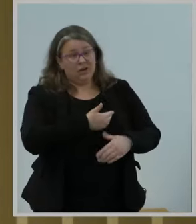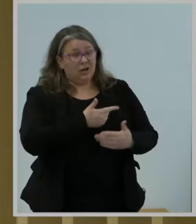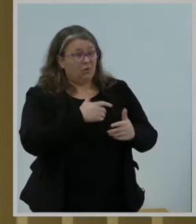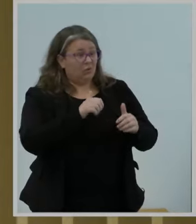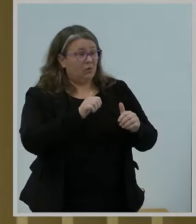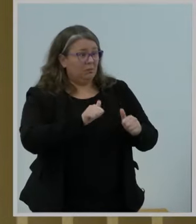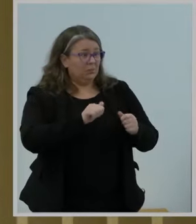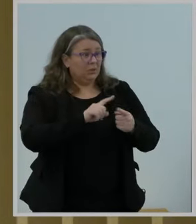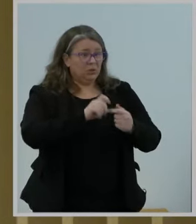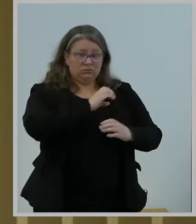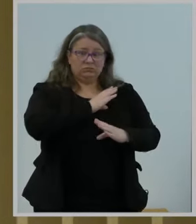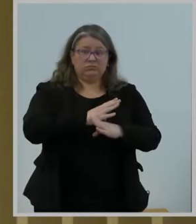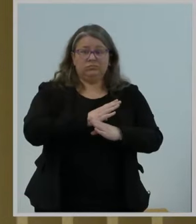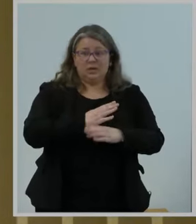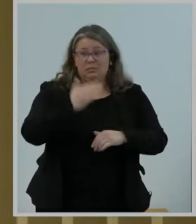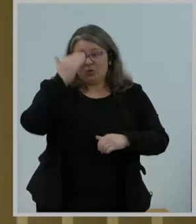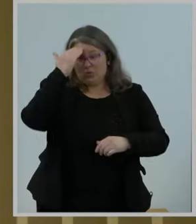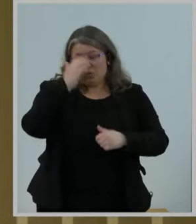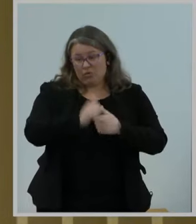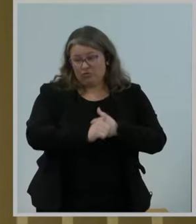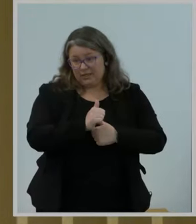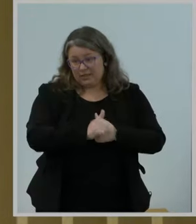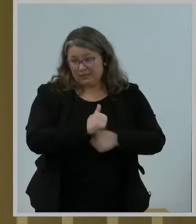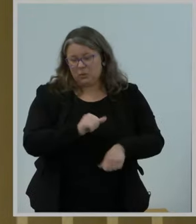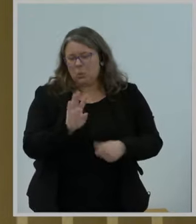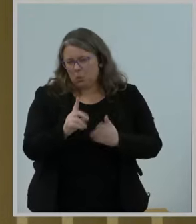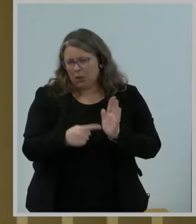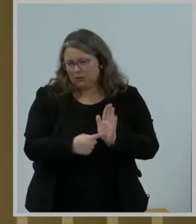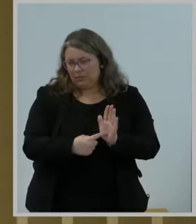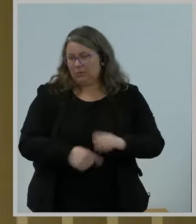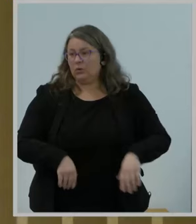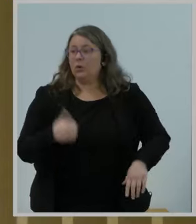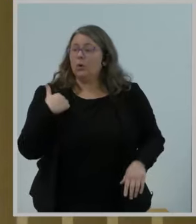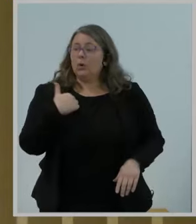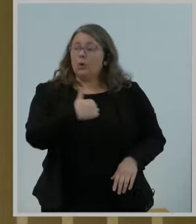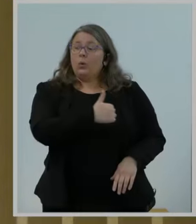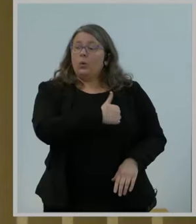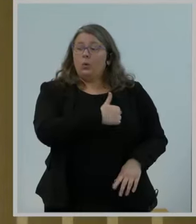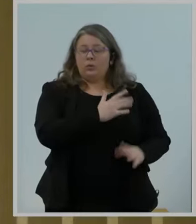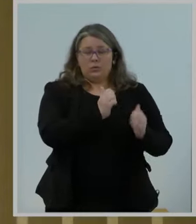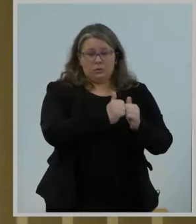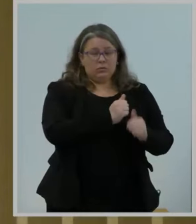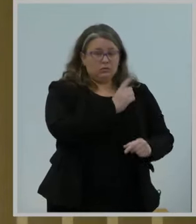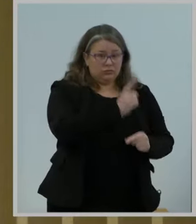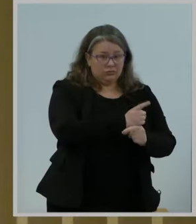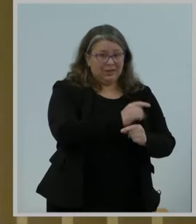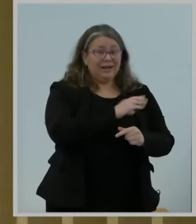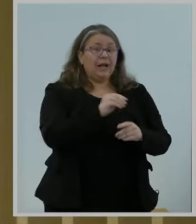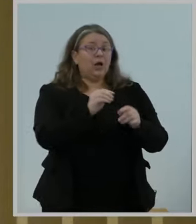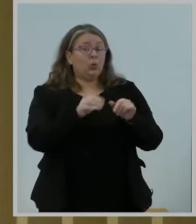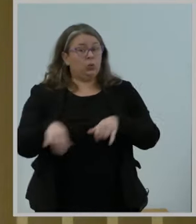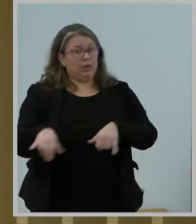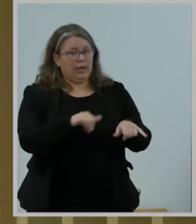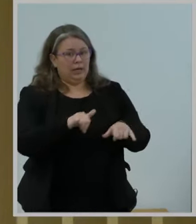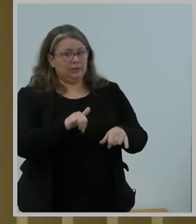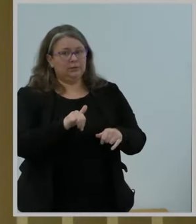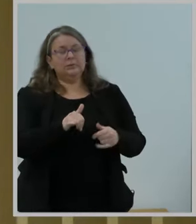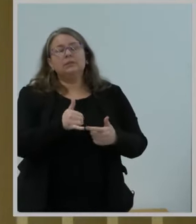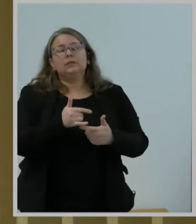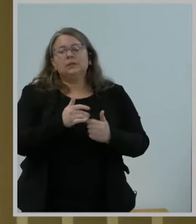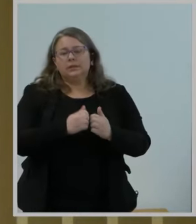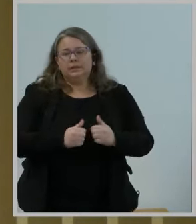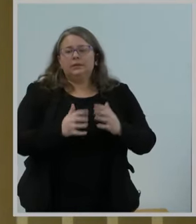We rightfully and unanimously, I would note, revoked the International 214 authorizations of certain